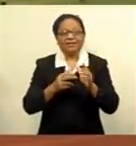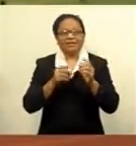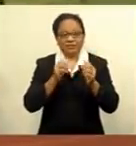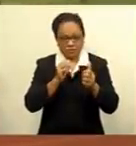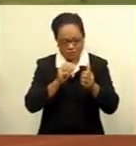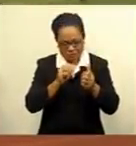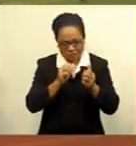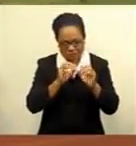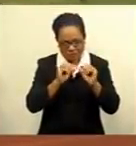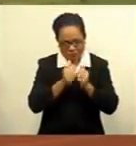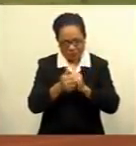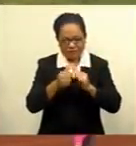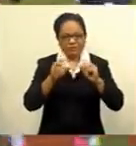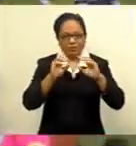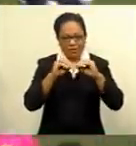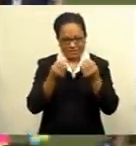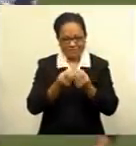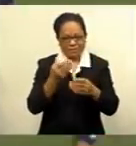protocols.